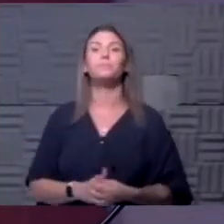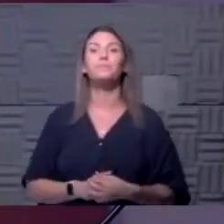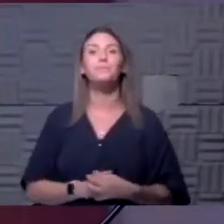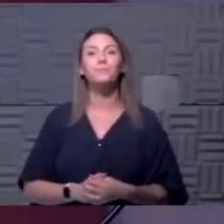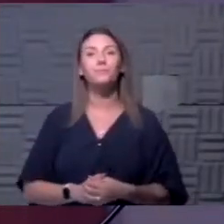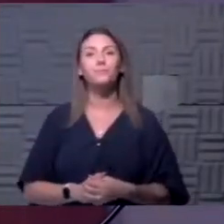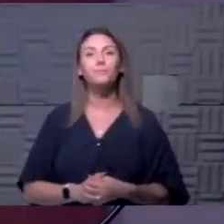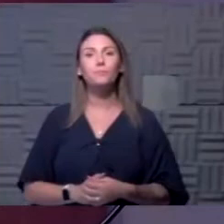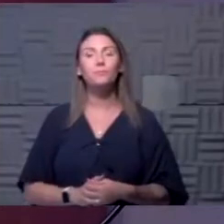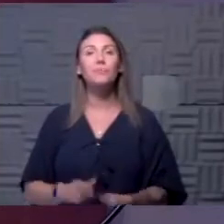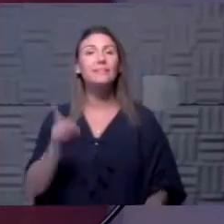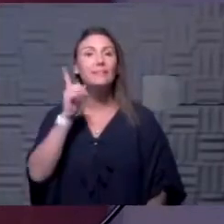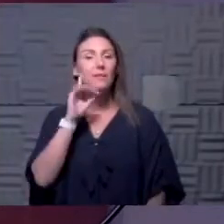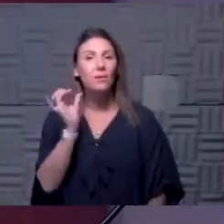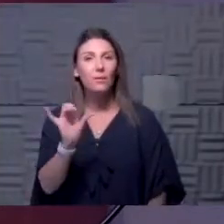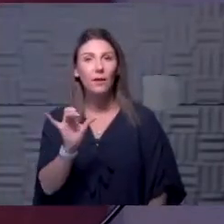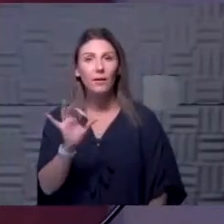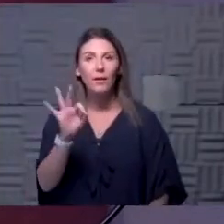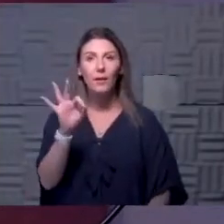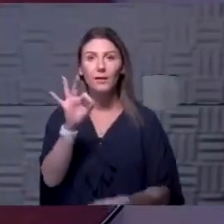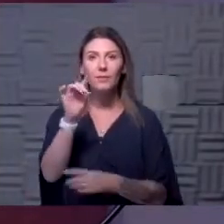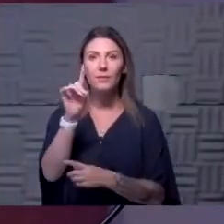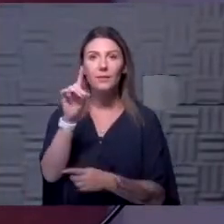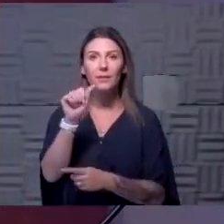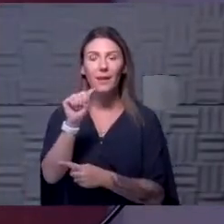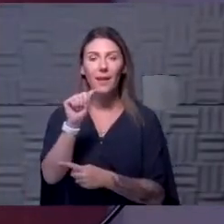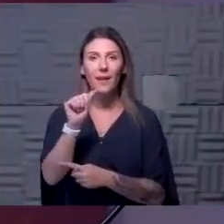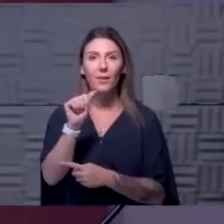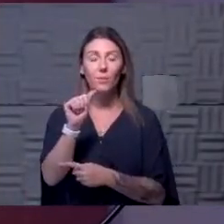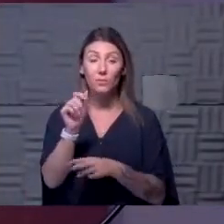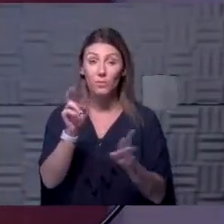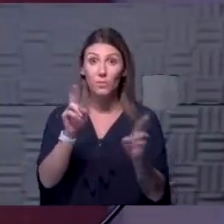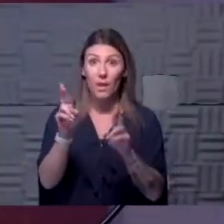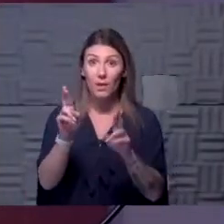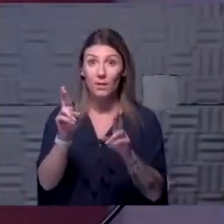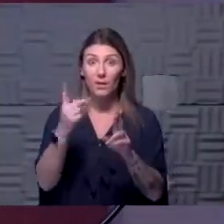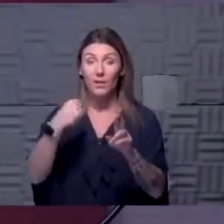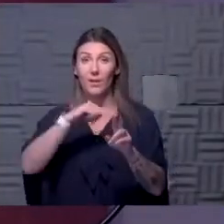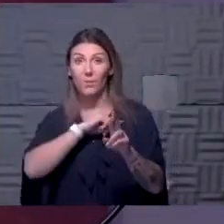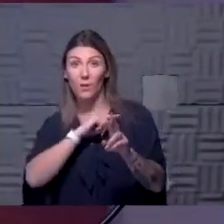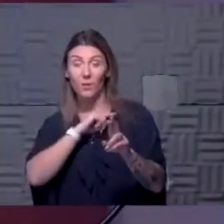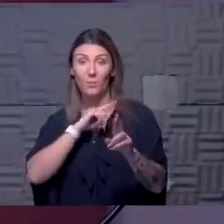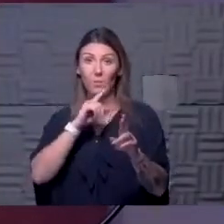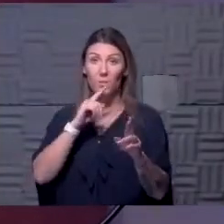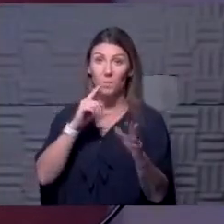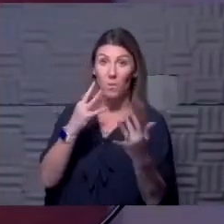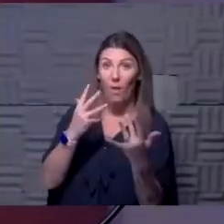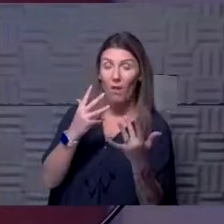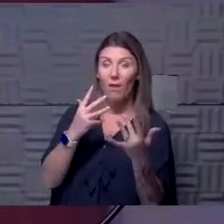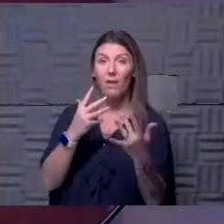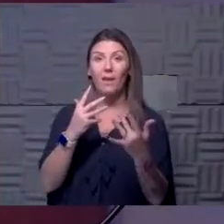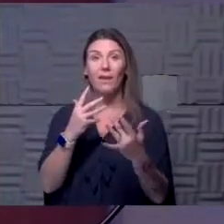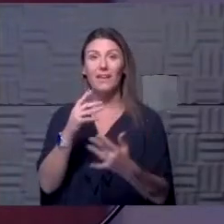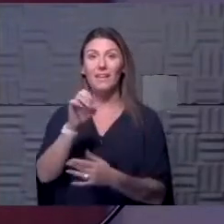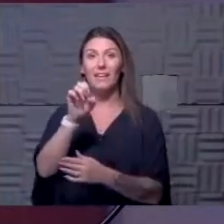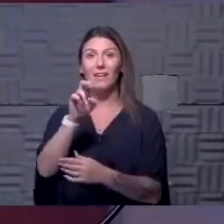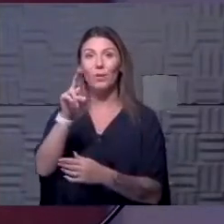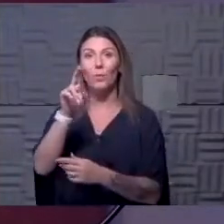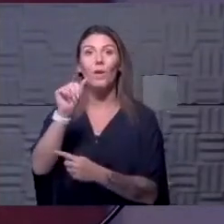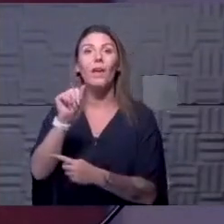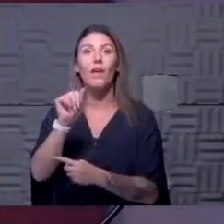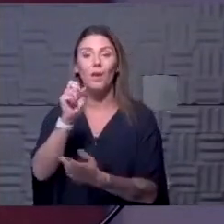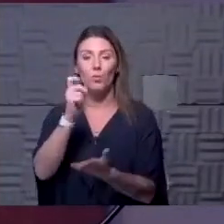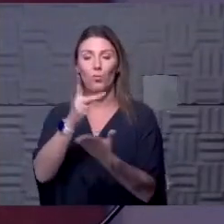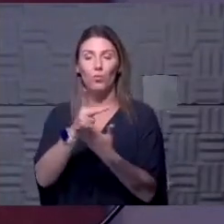it does sound like the FDA FDA was getting ready. We anticipated actually this week an EUA release